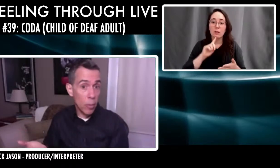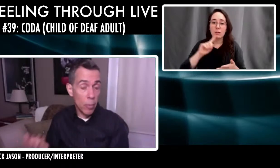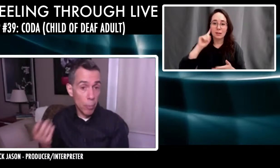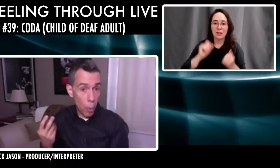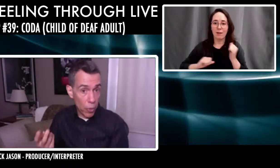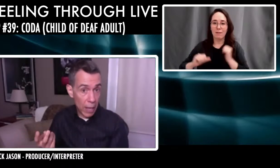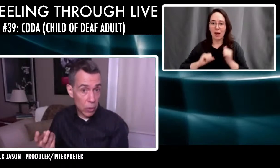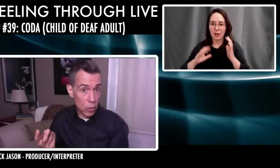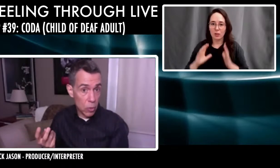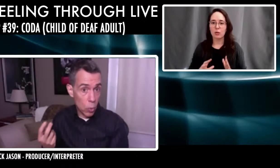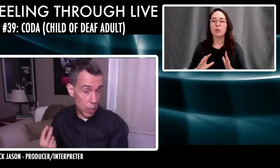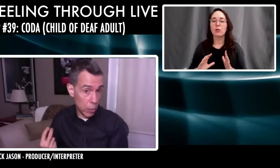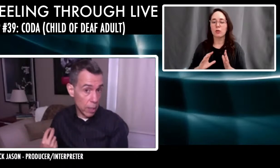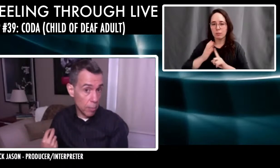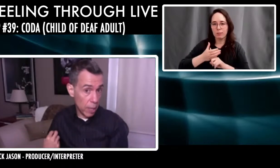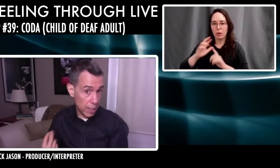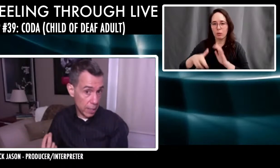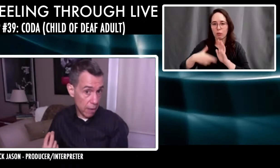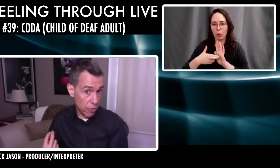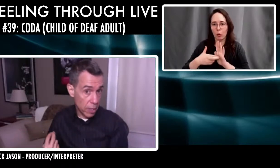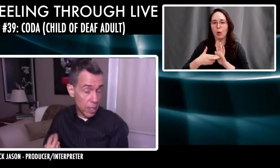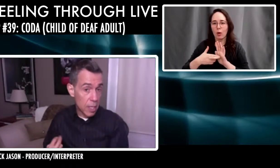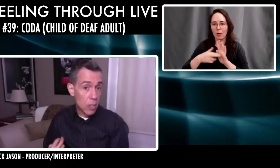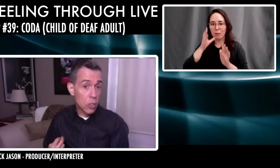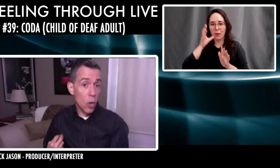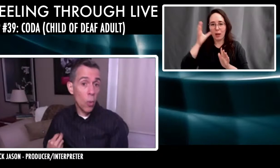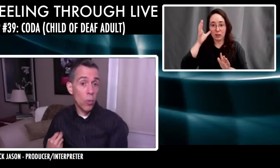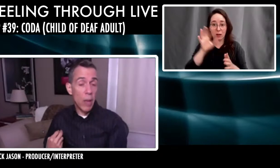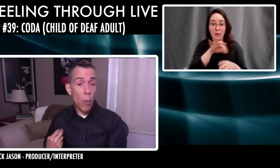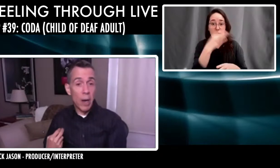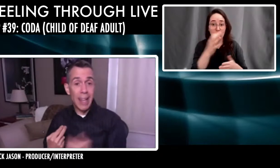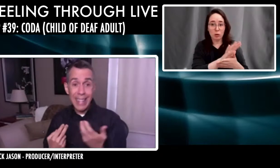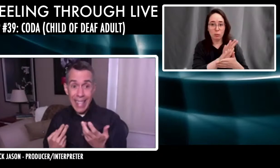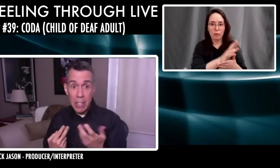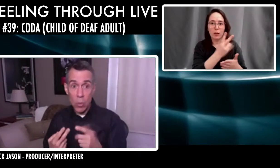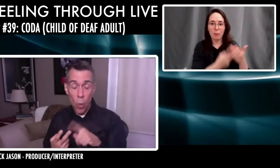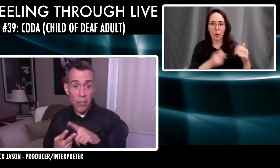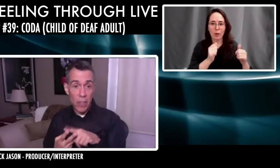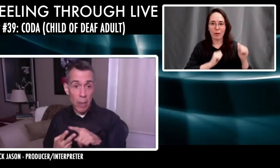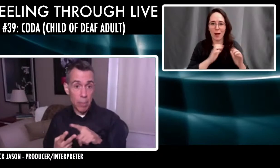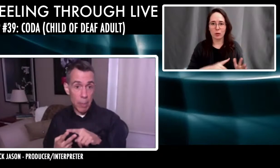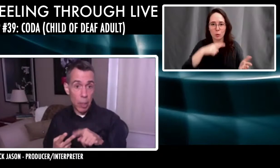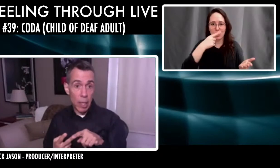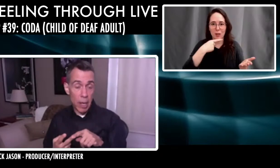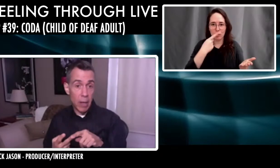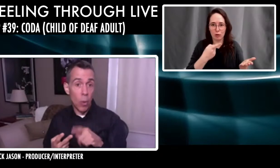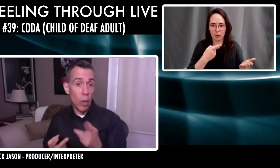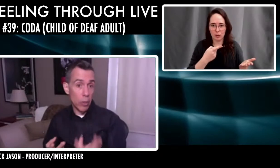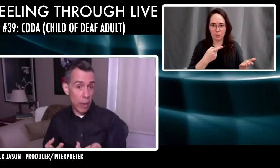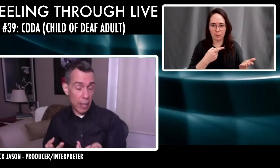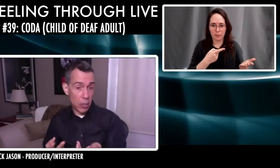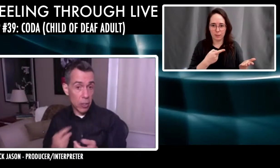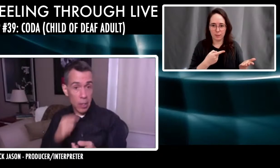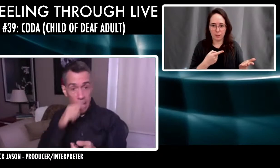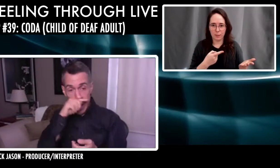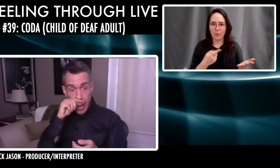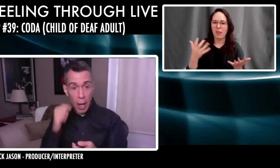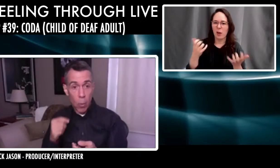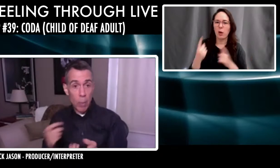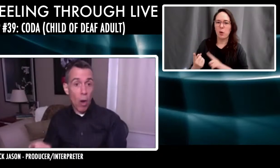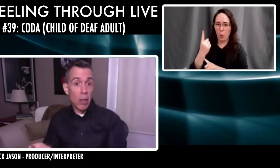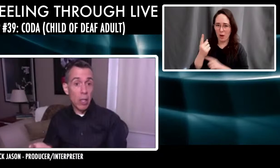French film, both actors were hearing, playing deaf. So they wanted at least one of them to be played by a well-known actor.